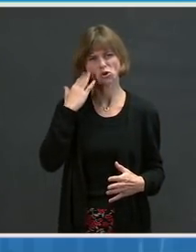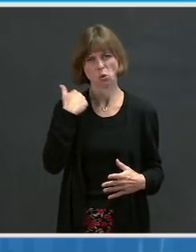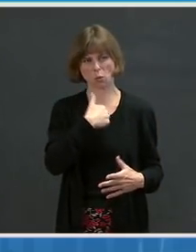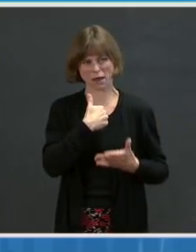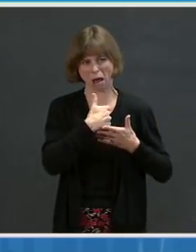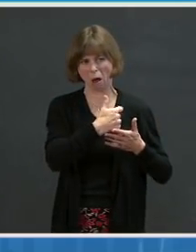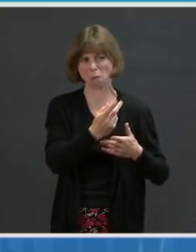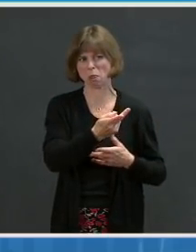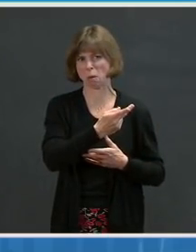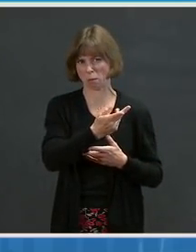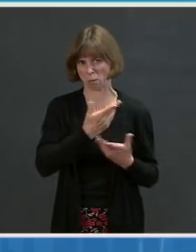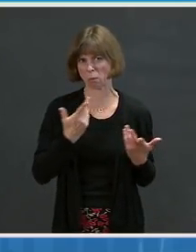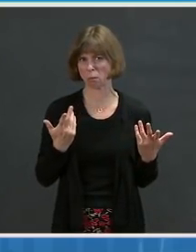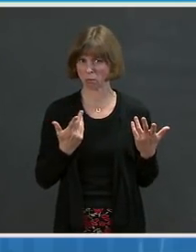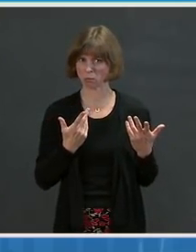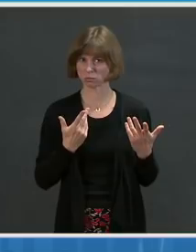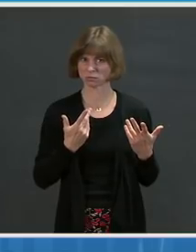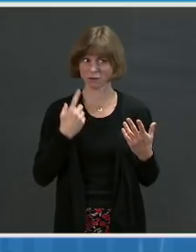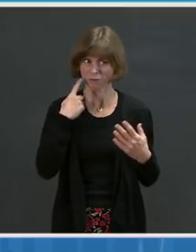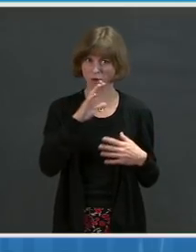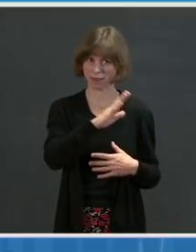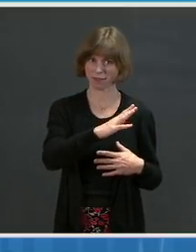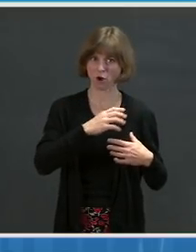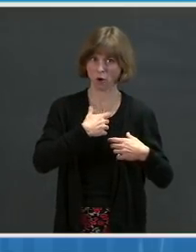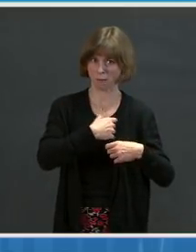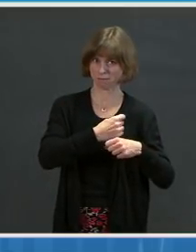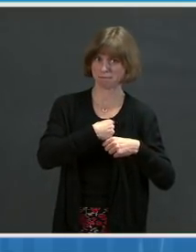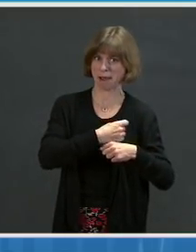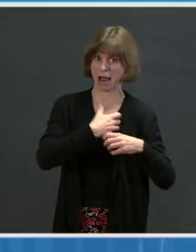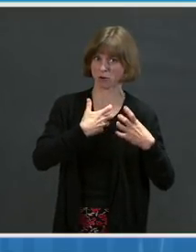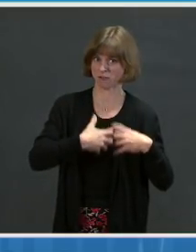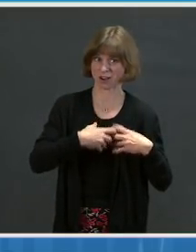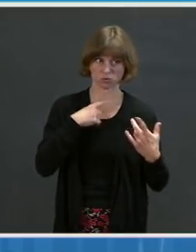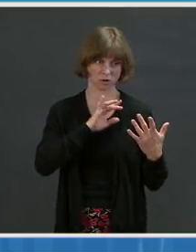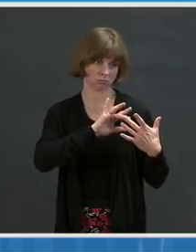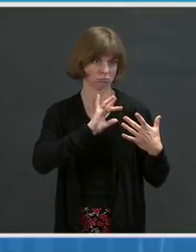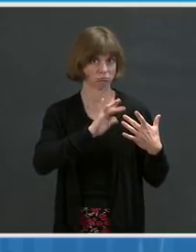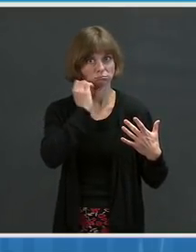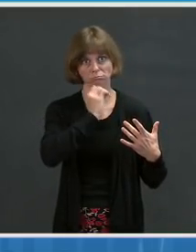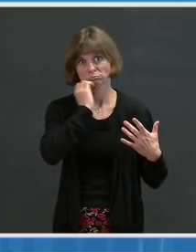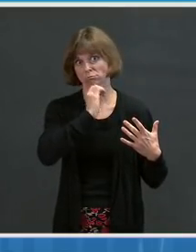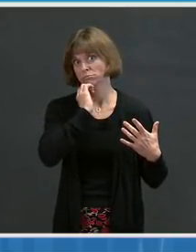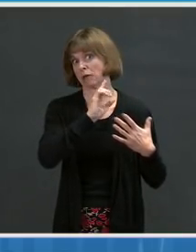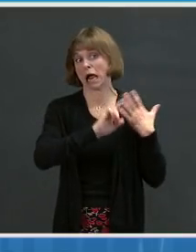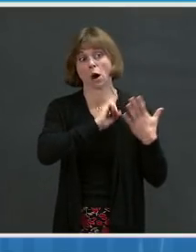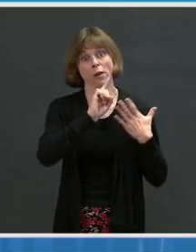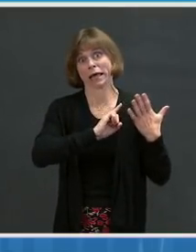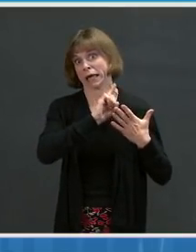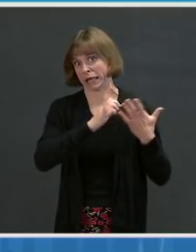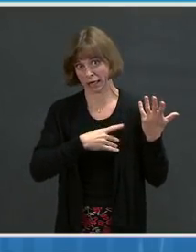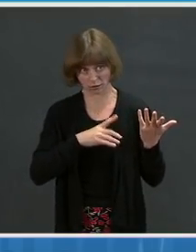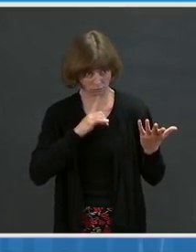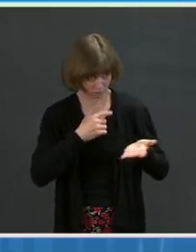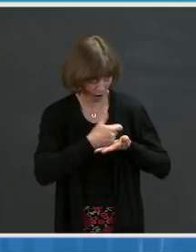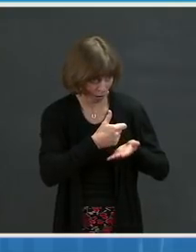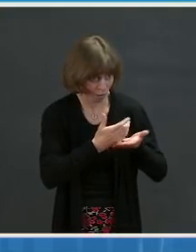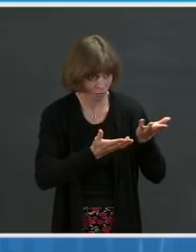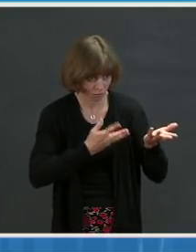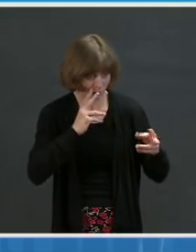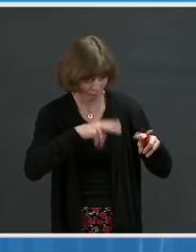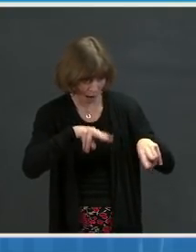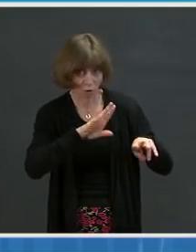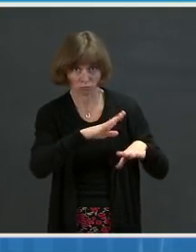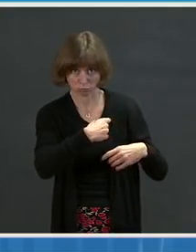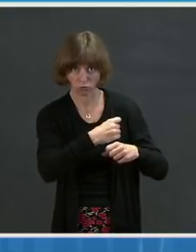We're in touch with them all the time, daily, hourly, to make sure that we're doing anything we can to help them and to monitor their production.